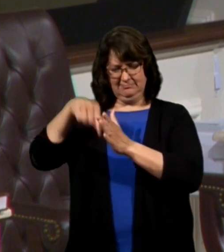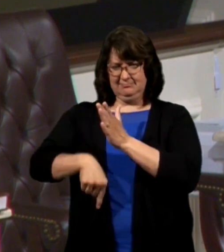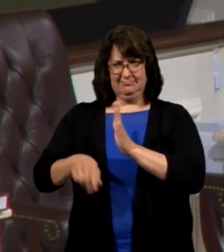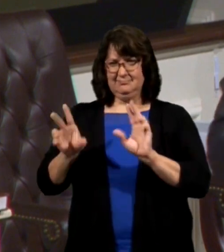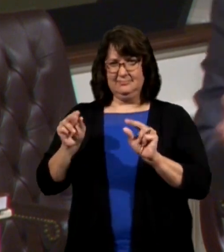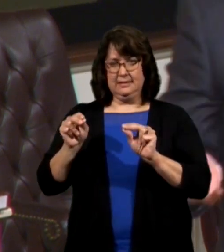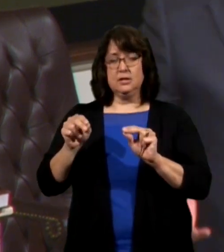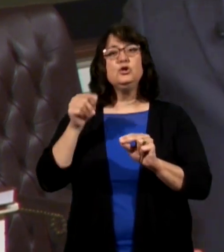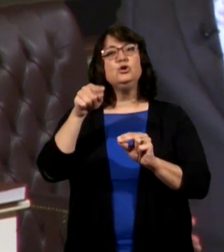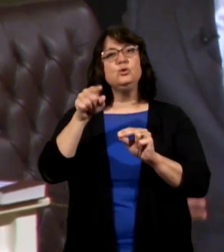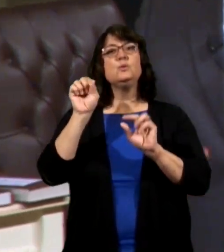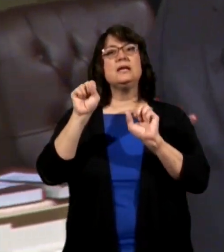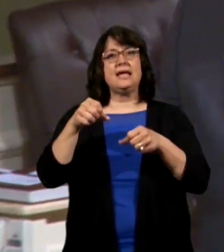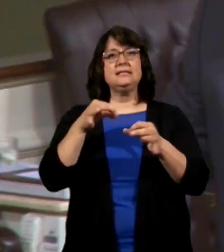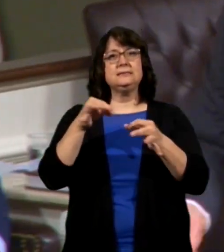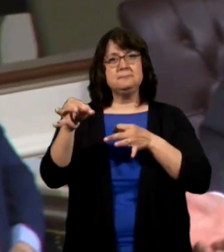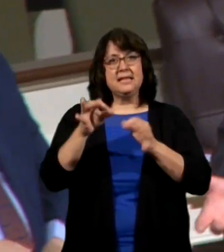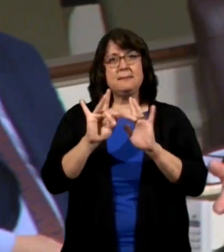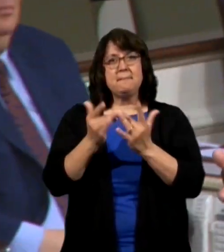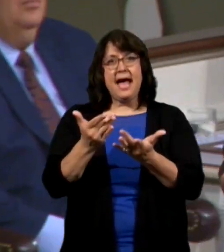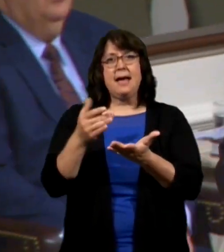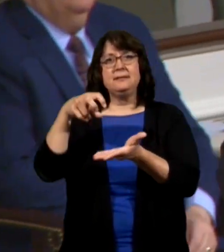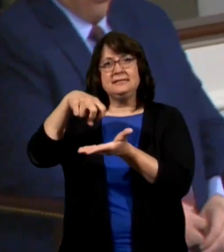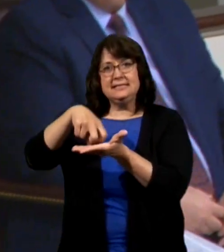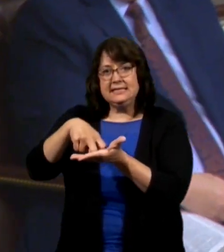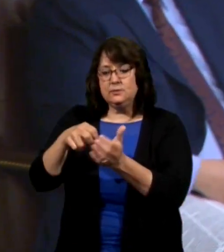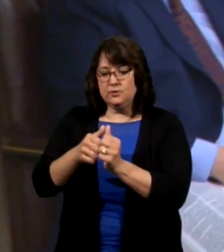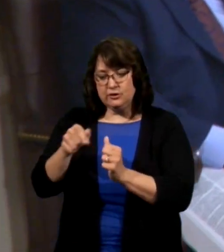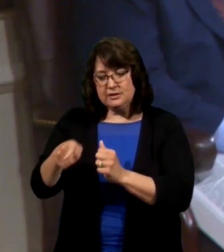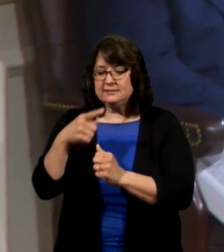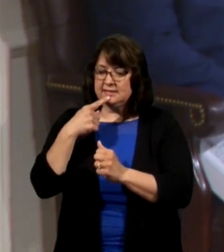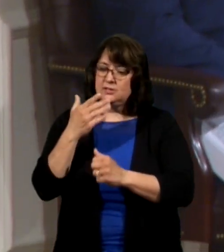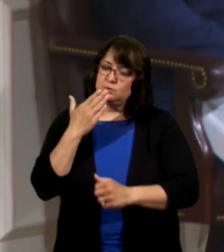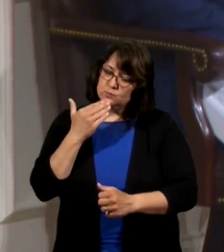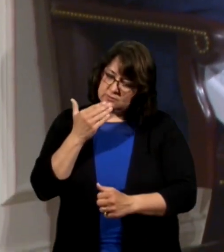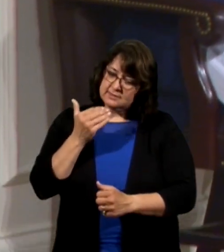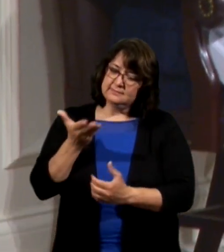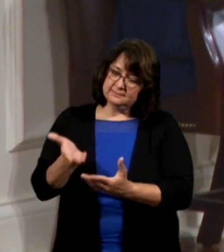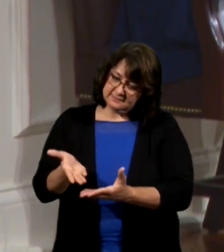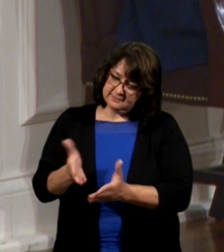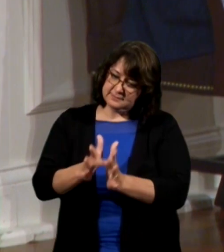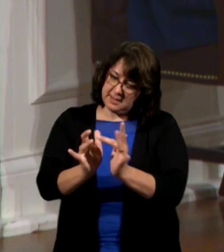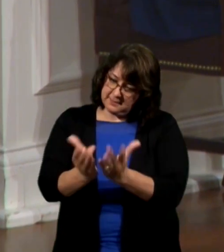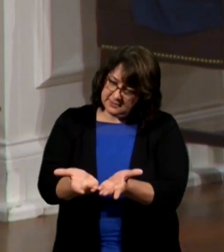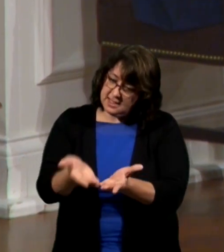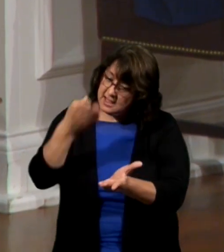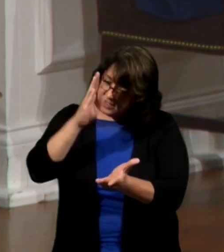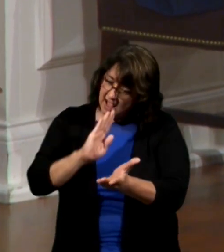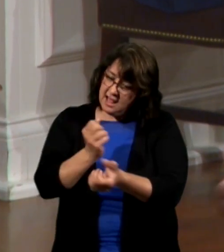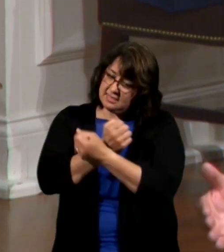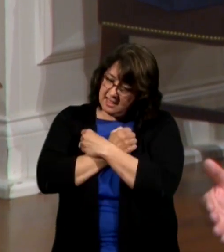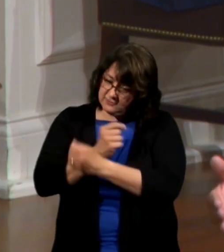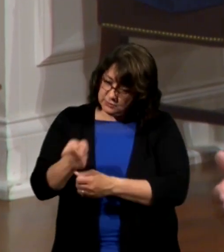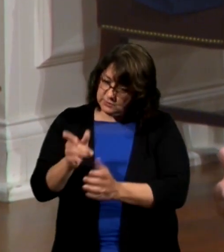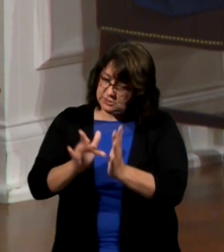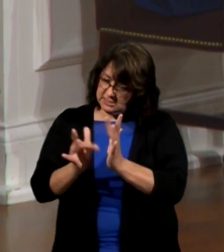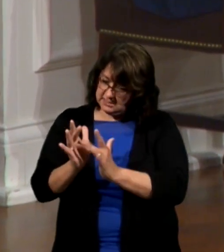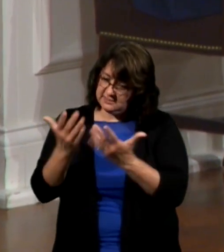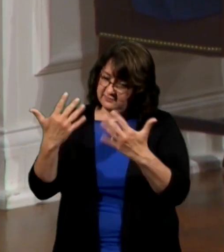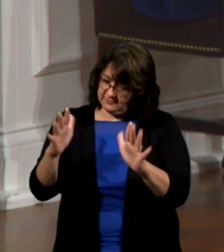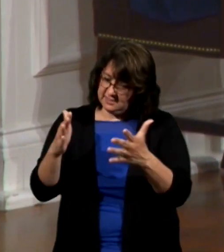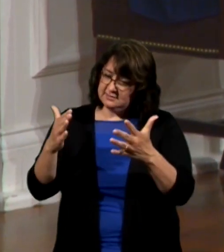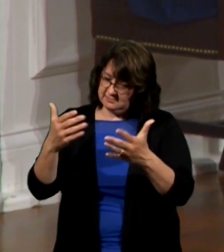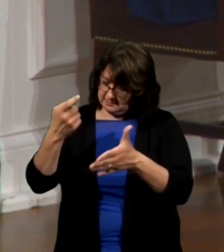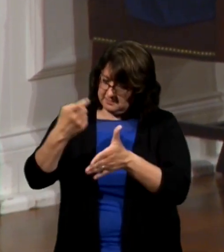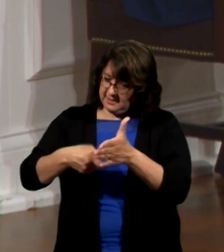you can take the Bible and you can kneel down beside her and you say hey sweetheart God loves you and Jesus paid for your